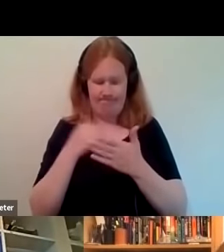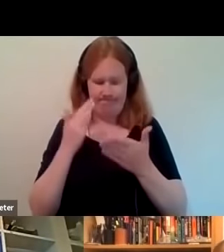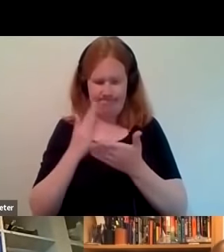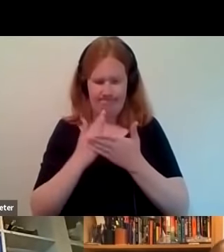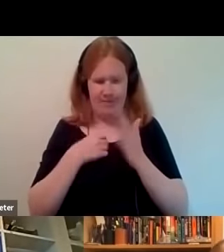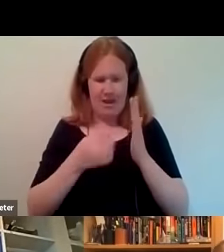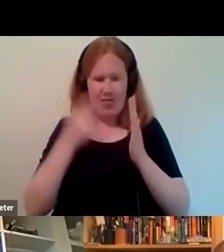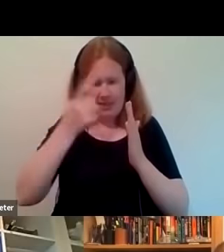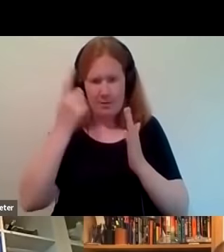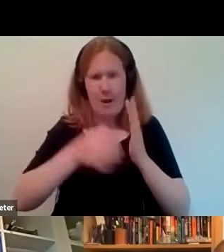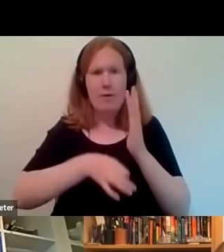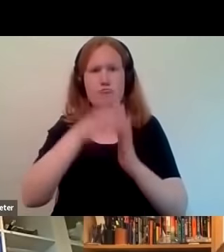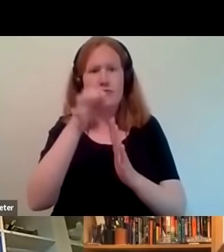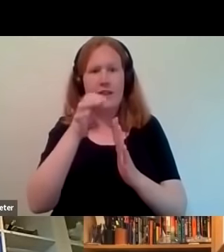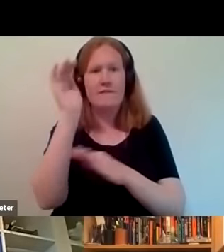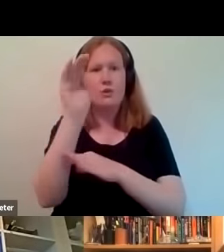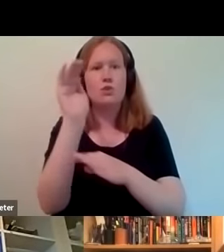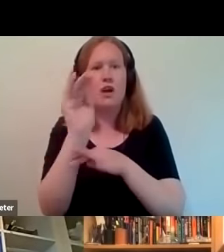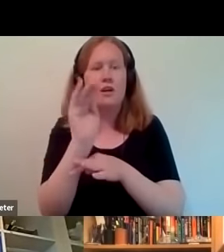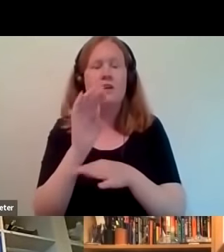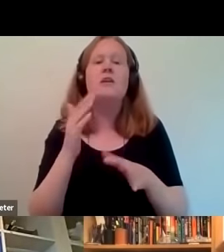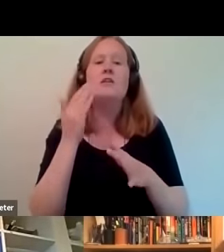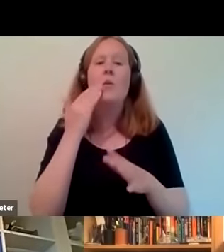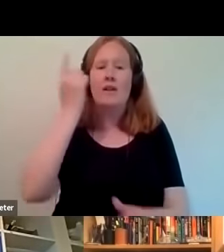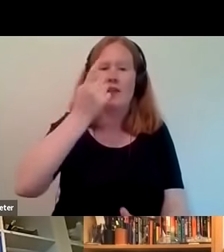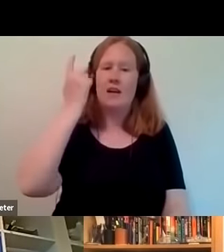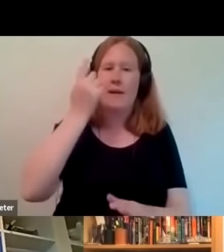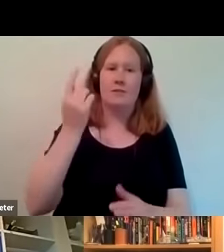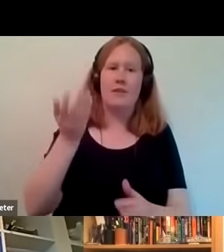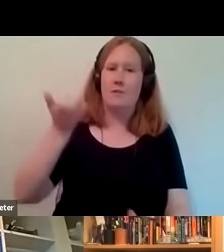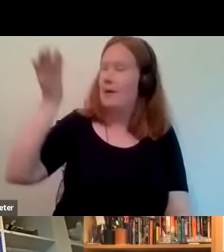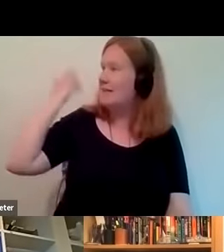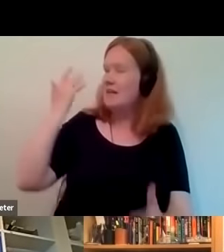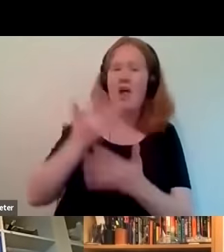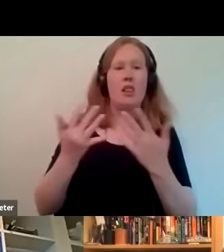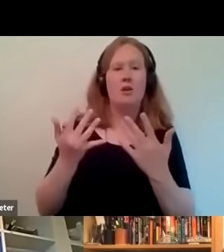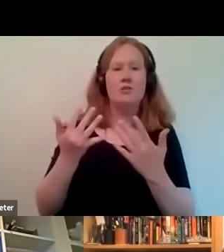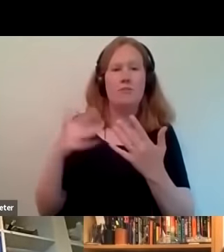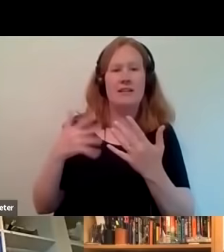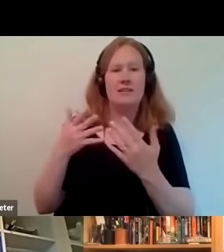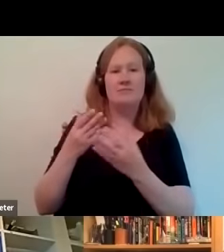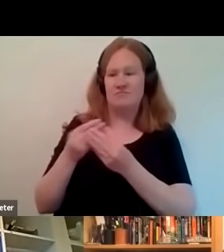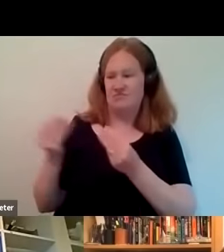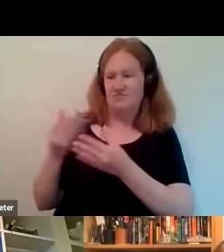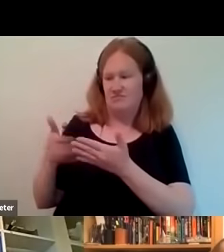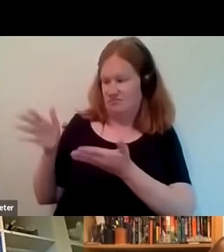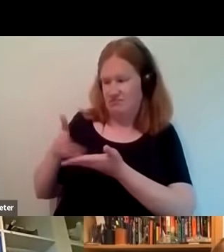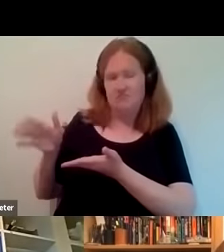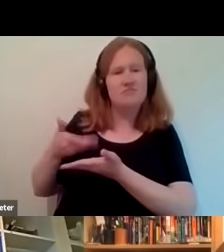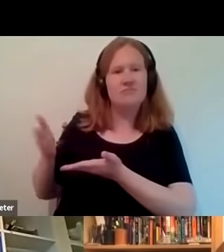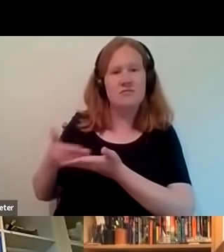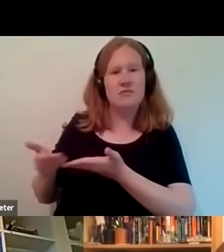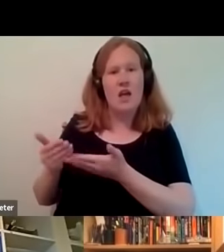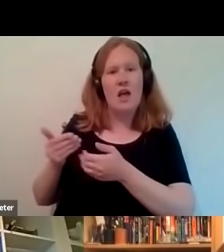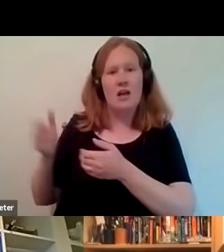key elements of history or artifacts or heritage are disposed of for something new something more